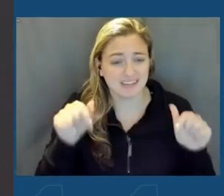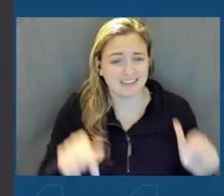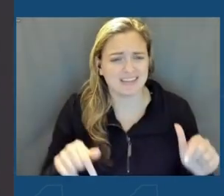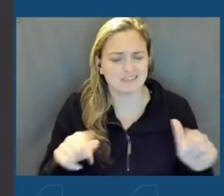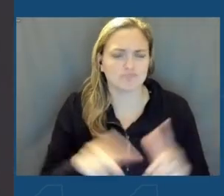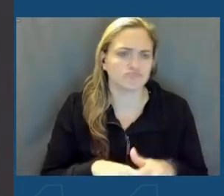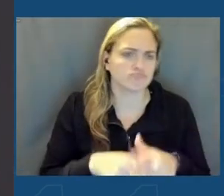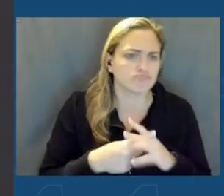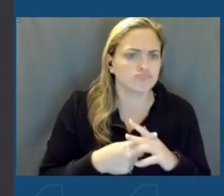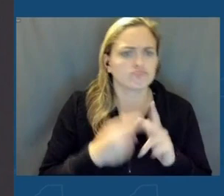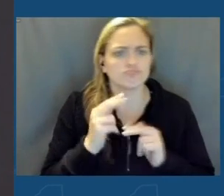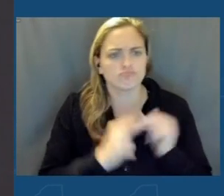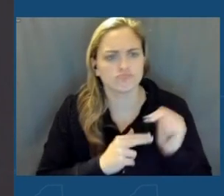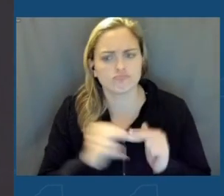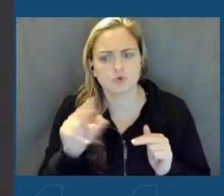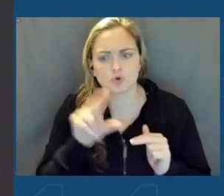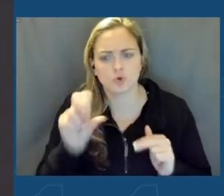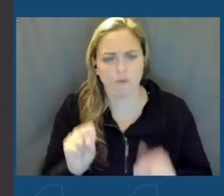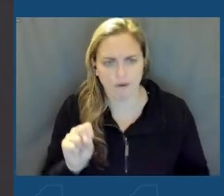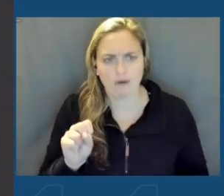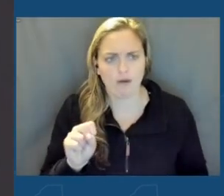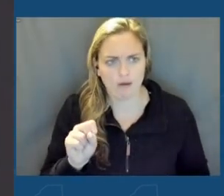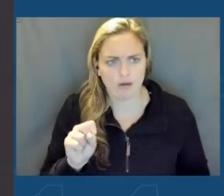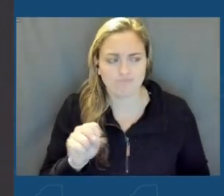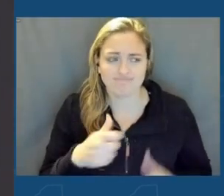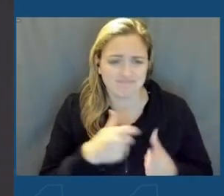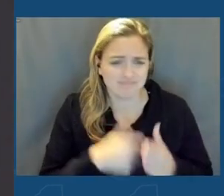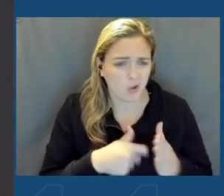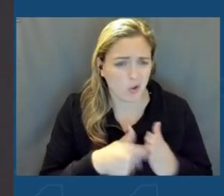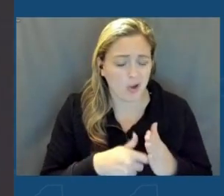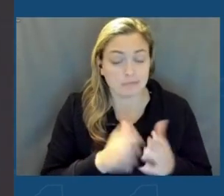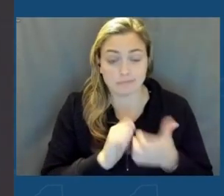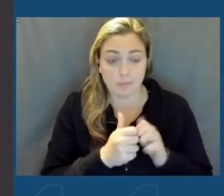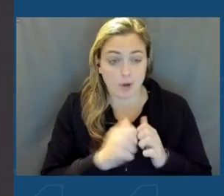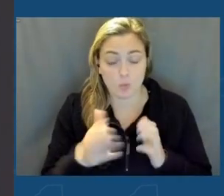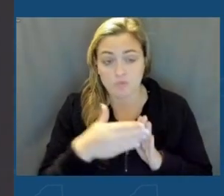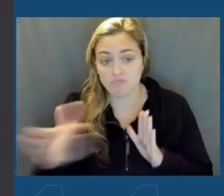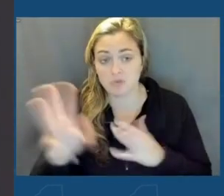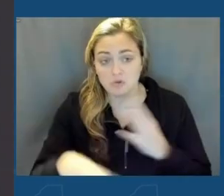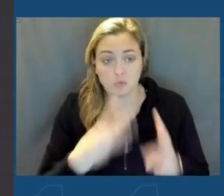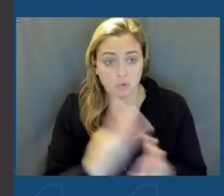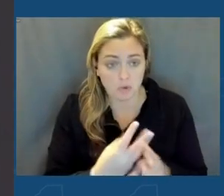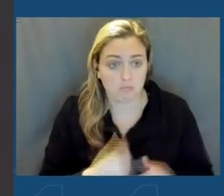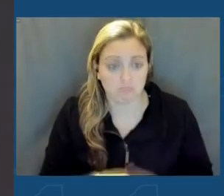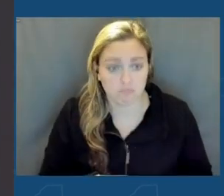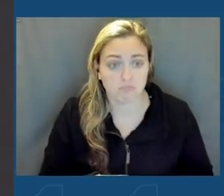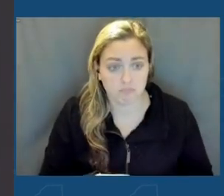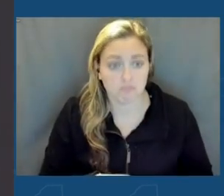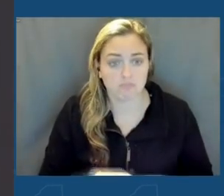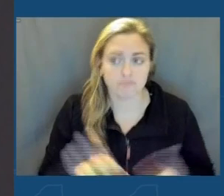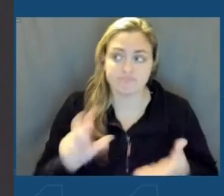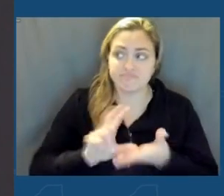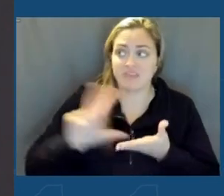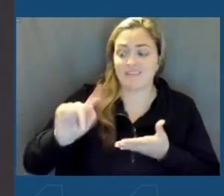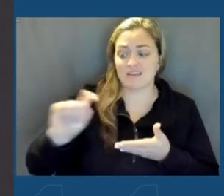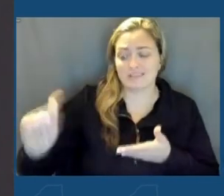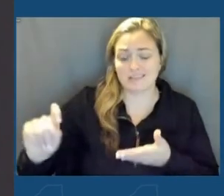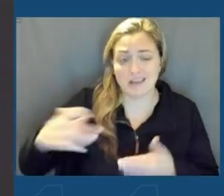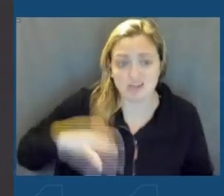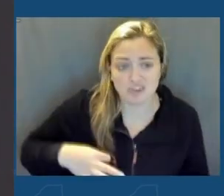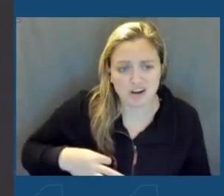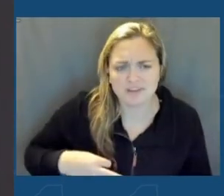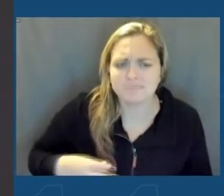to start construction in the U.S. at a cost competitive with the rest of the world. The investment tax credit